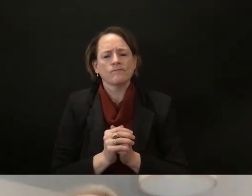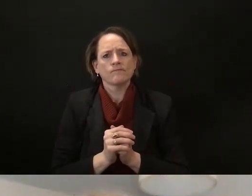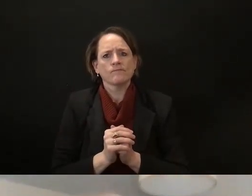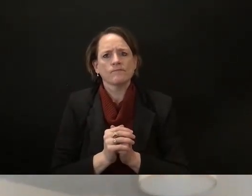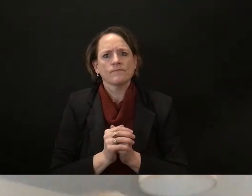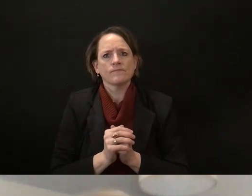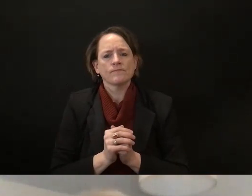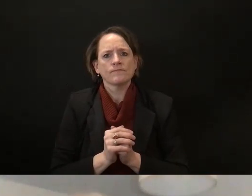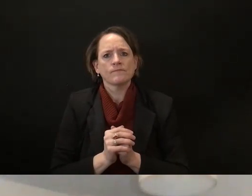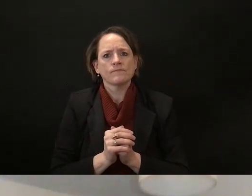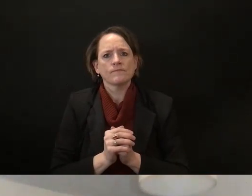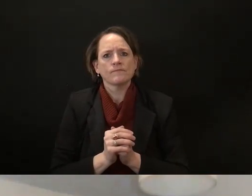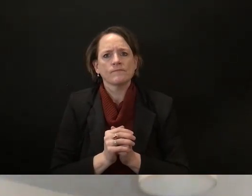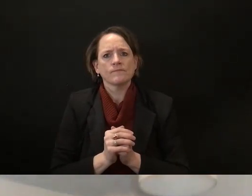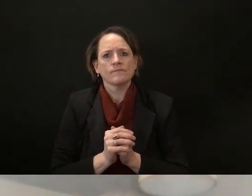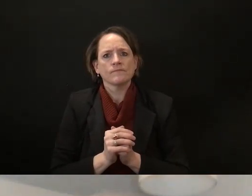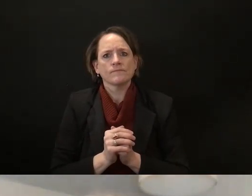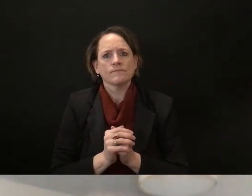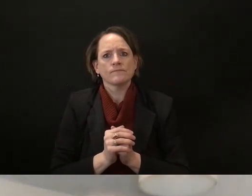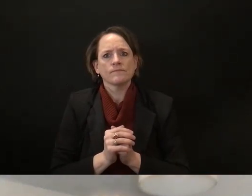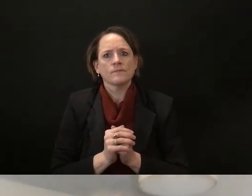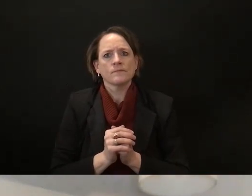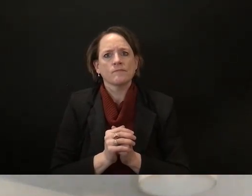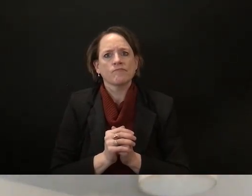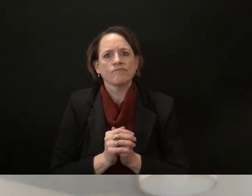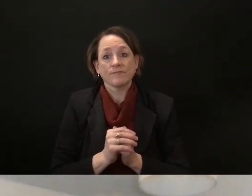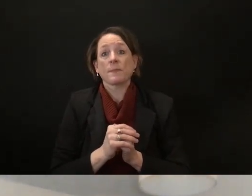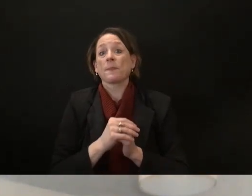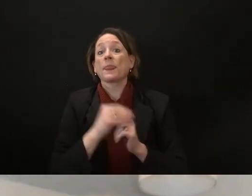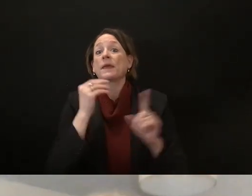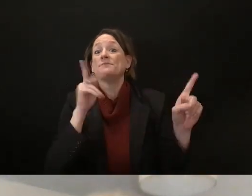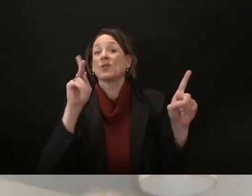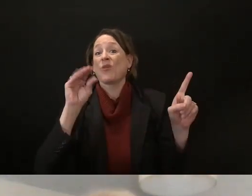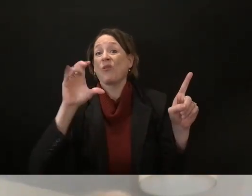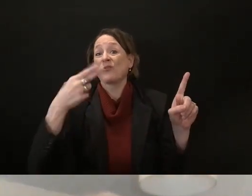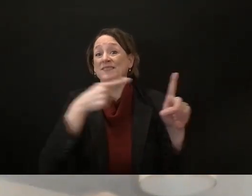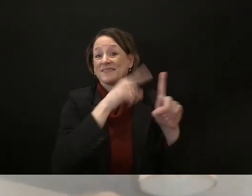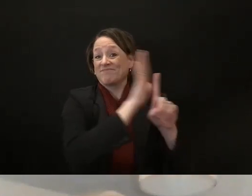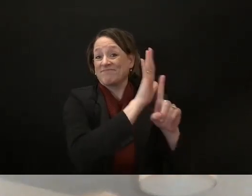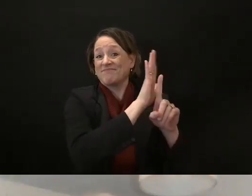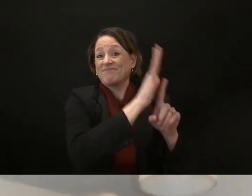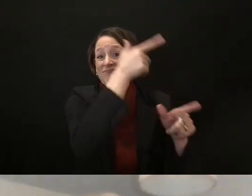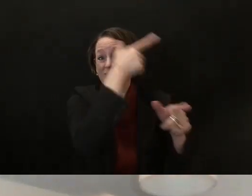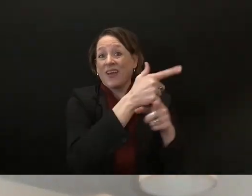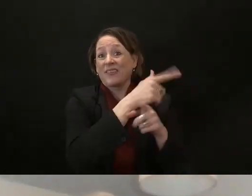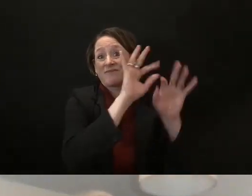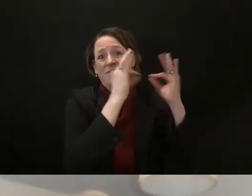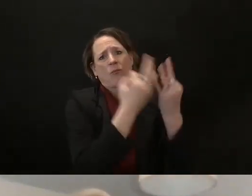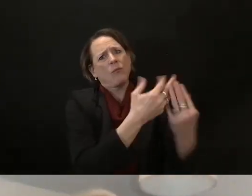that the coke brothers have pumped into our state um for for the last uh well over a decade now um so